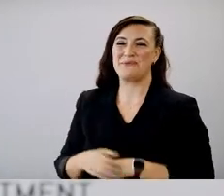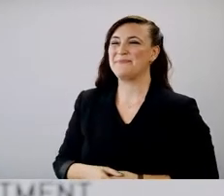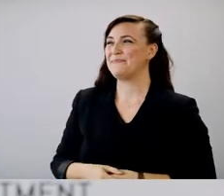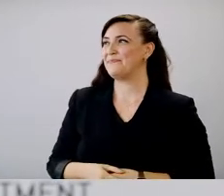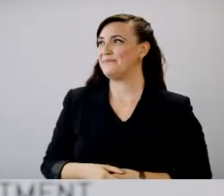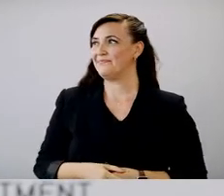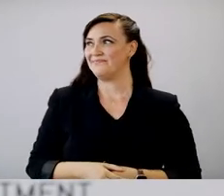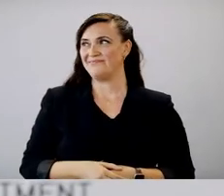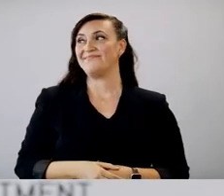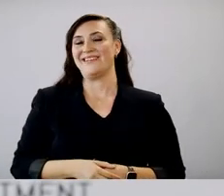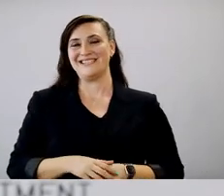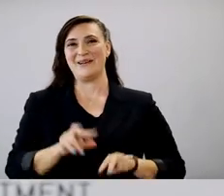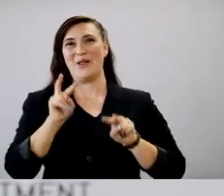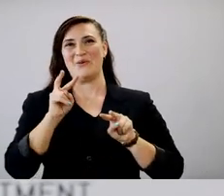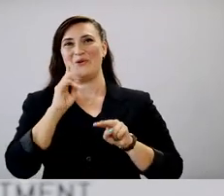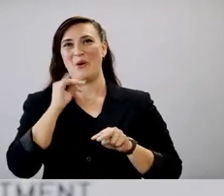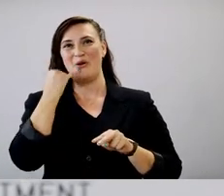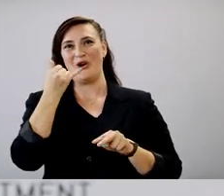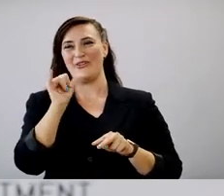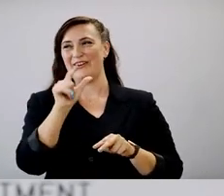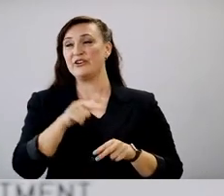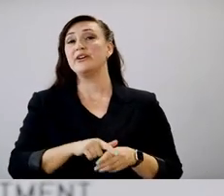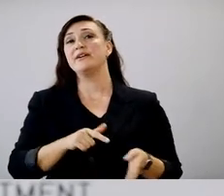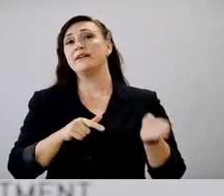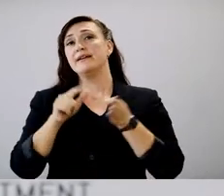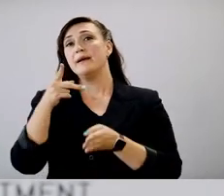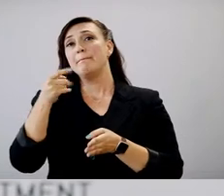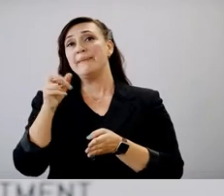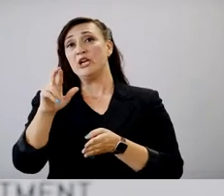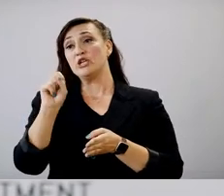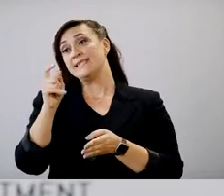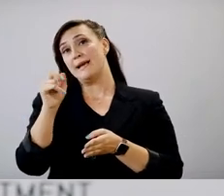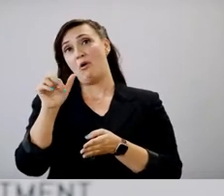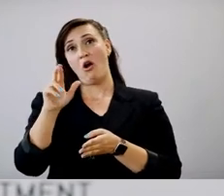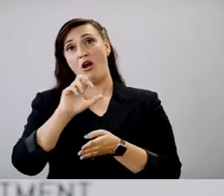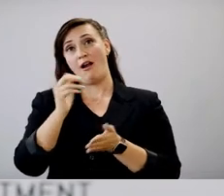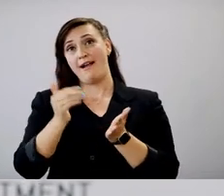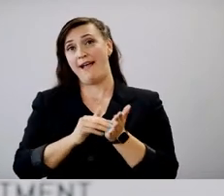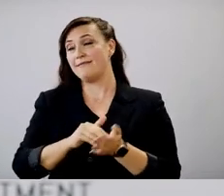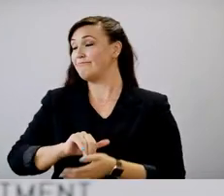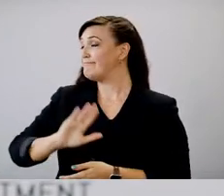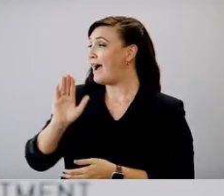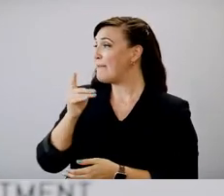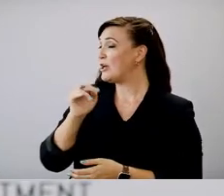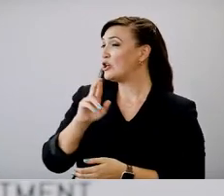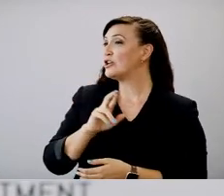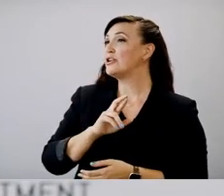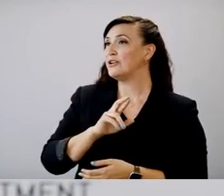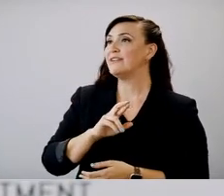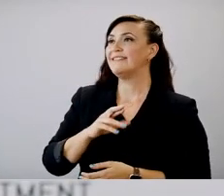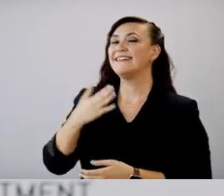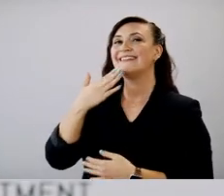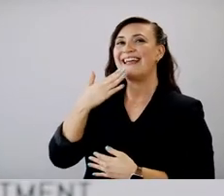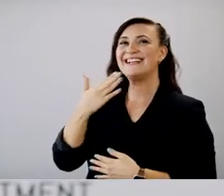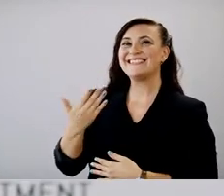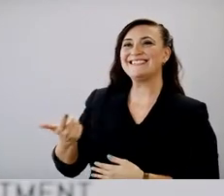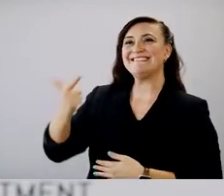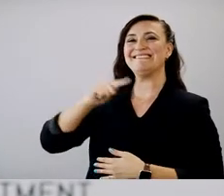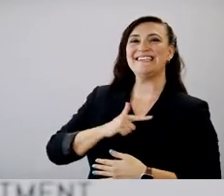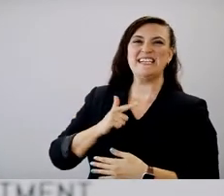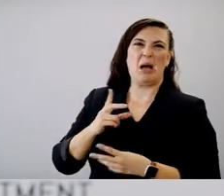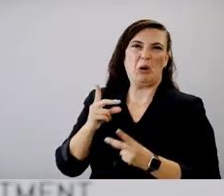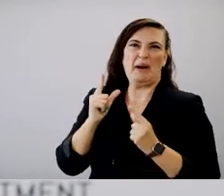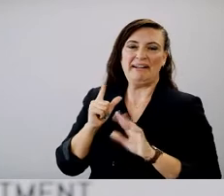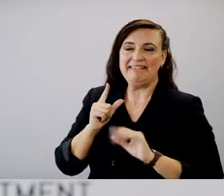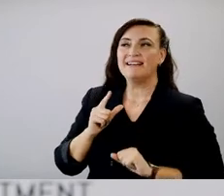Looking forward to it, Howie. Uh, Peter say more bonus question. Hey, Peter. Thanks for the bonus. I promise this will be quick.